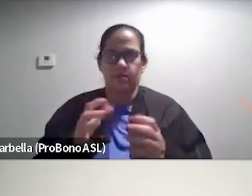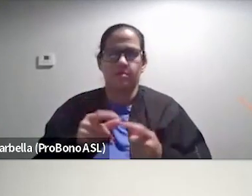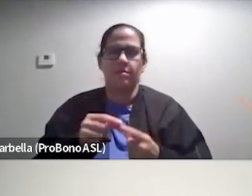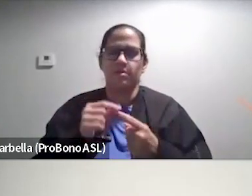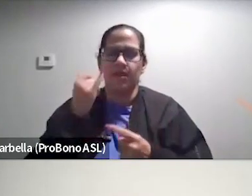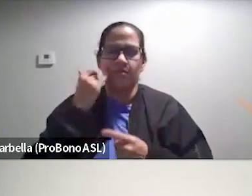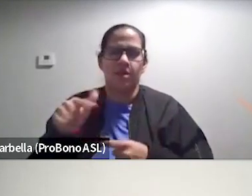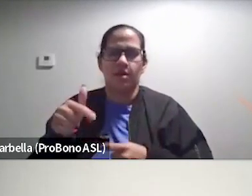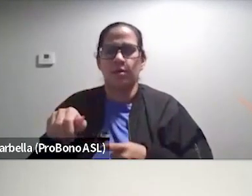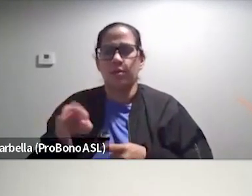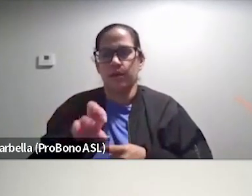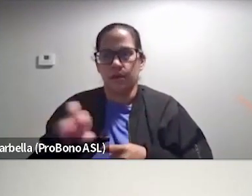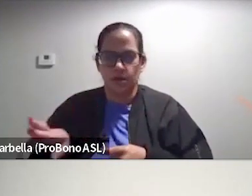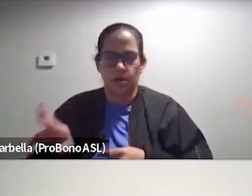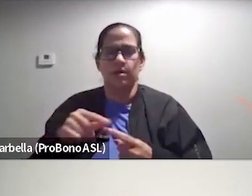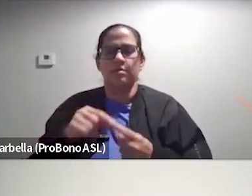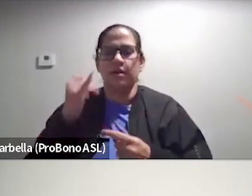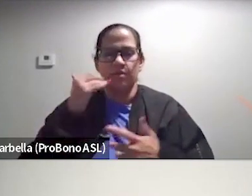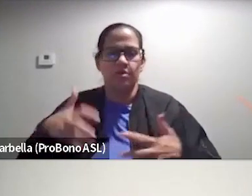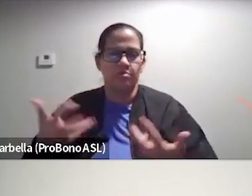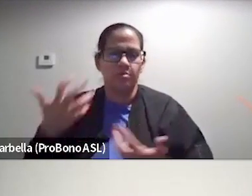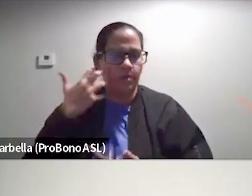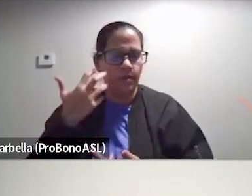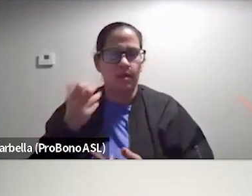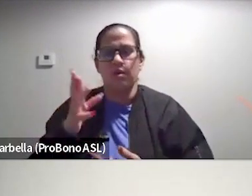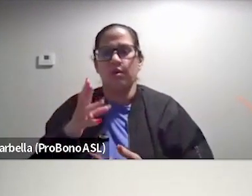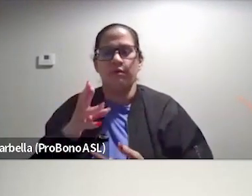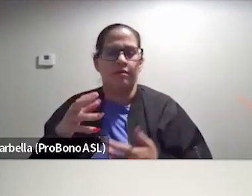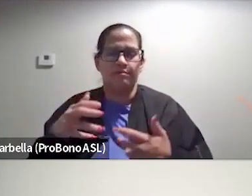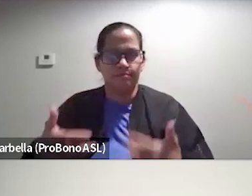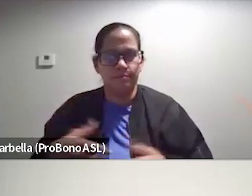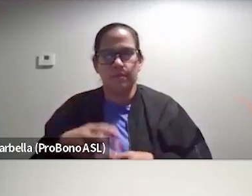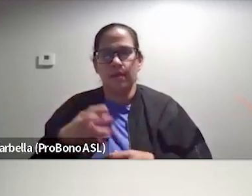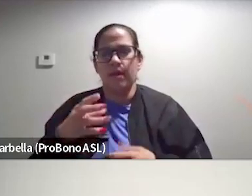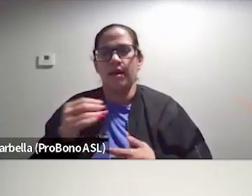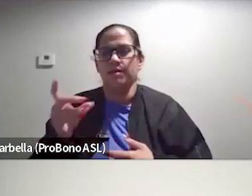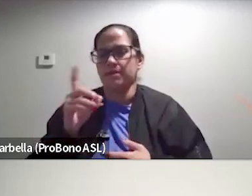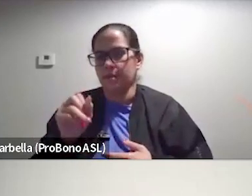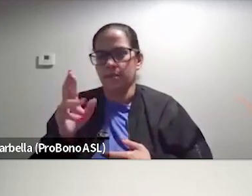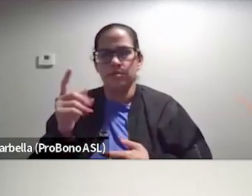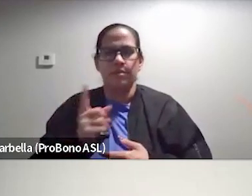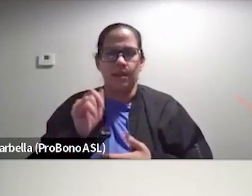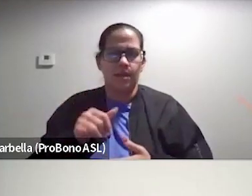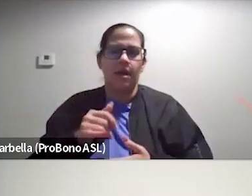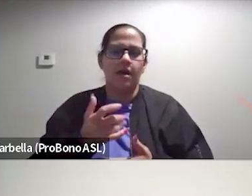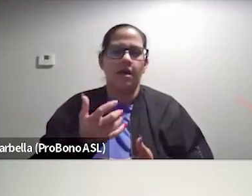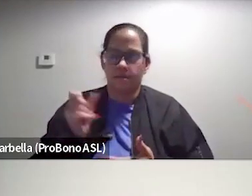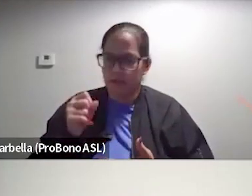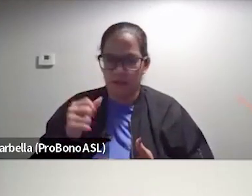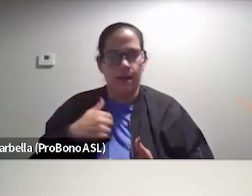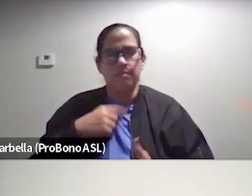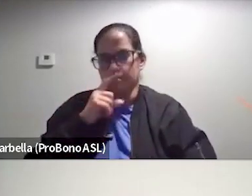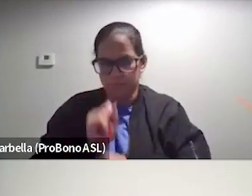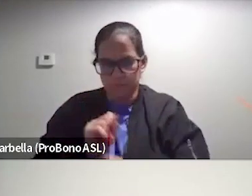if they're queer, um, especially if they're chubby, um, or fat, um, and, or disabled or something like that. Like, yeah, I am